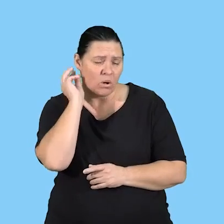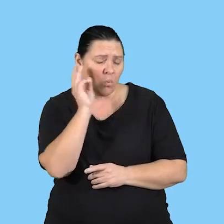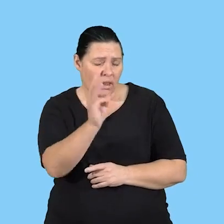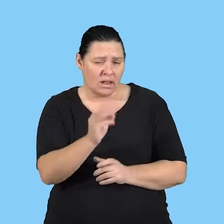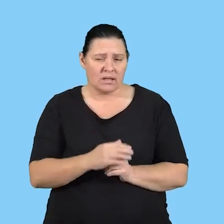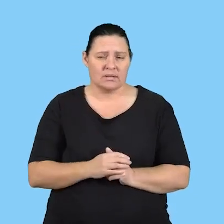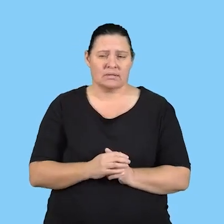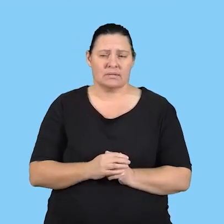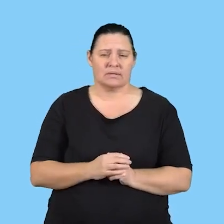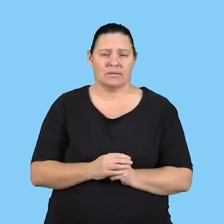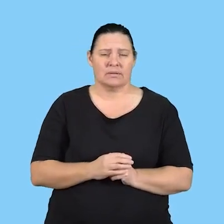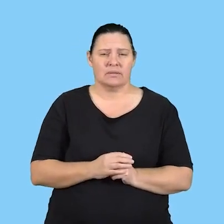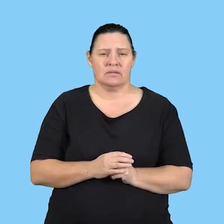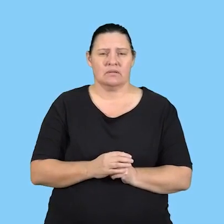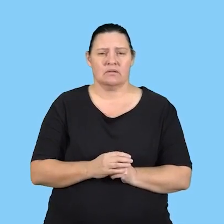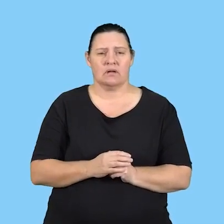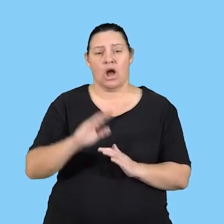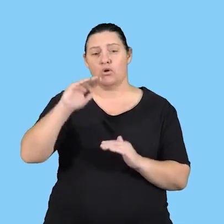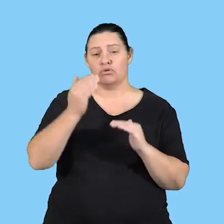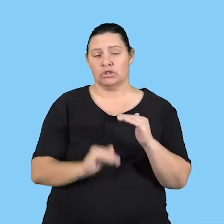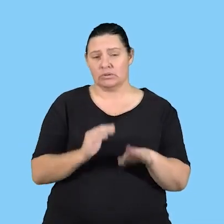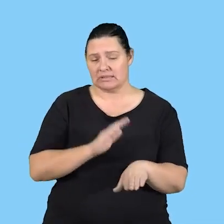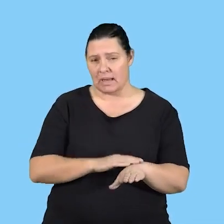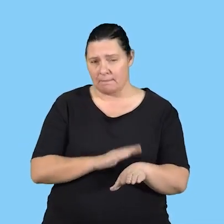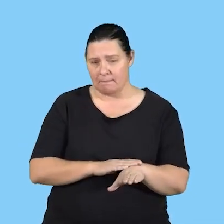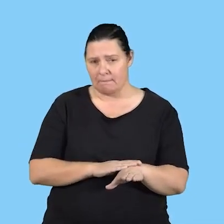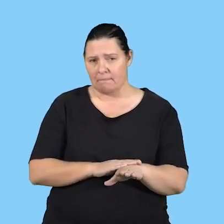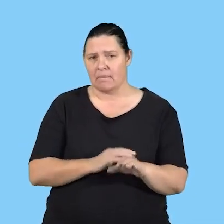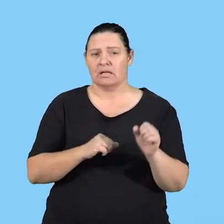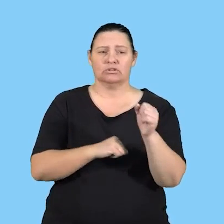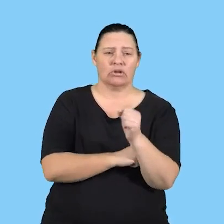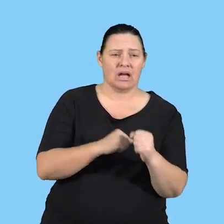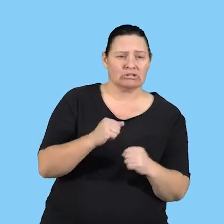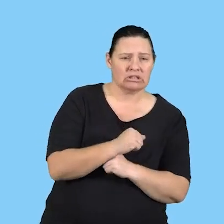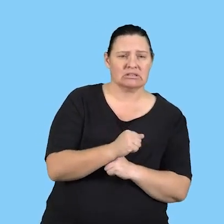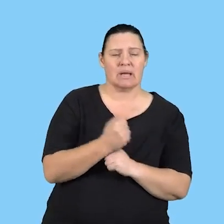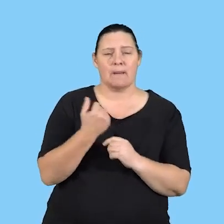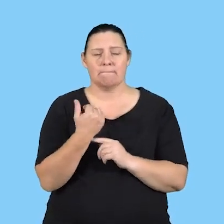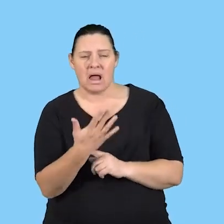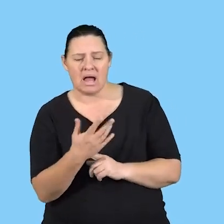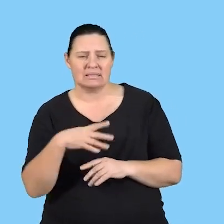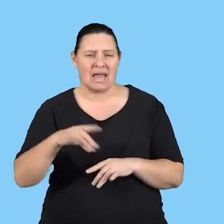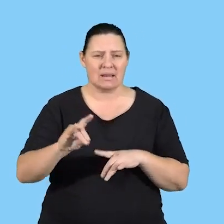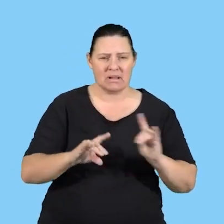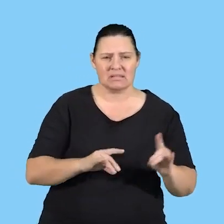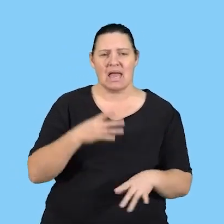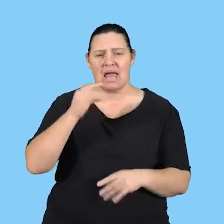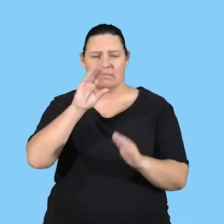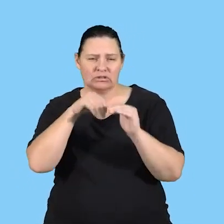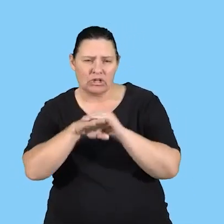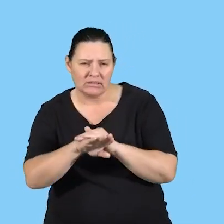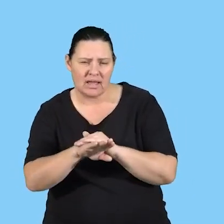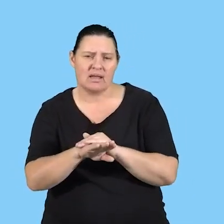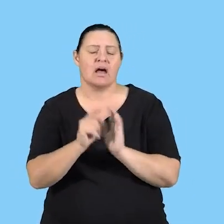is that for reduced time structure of plants and animals, structure for animal shelters,